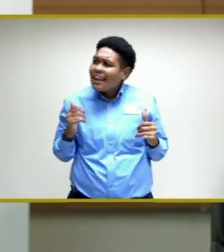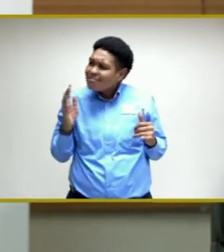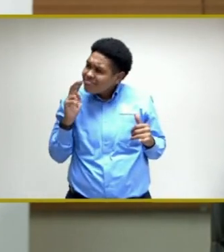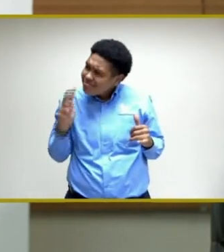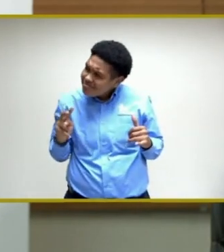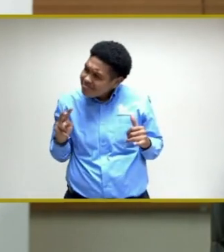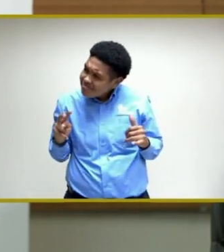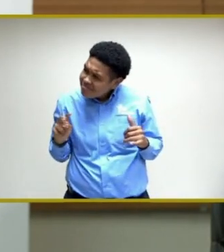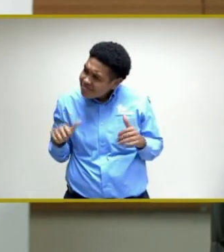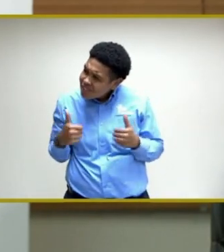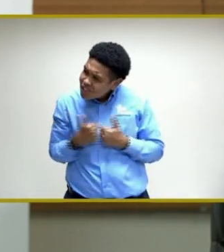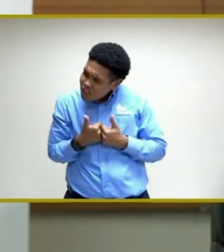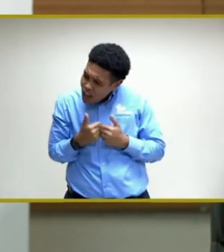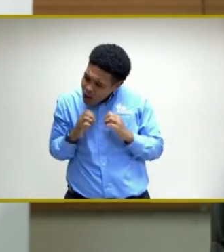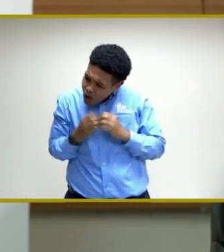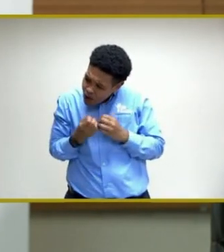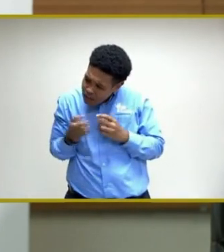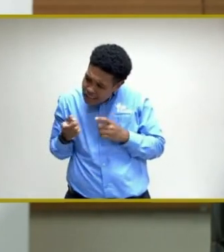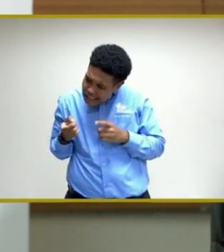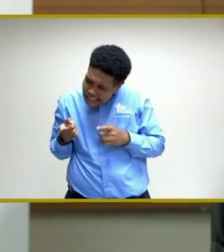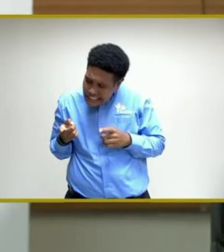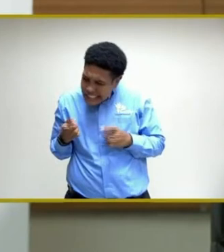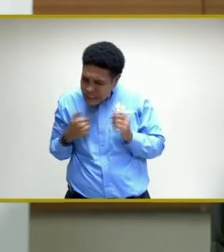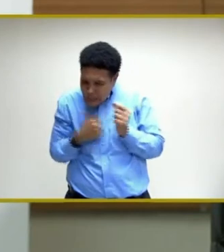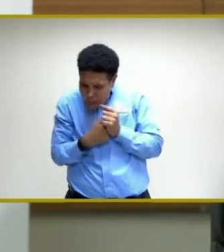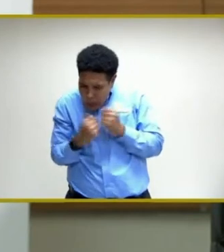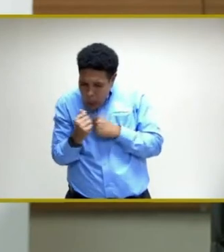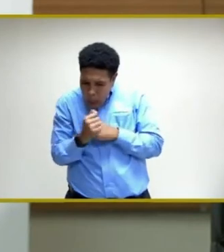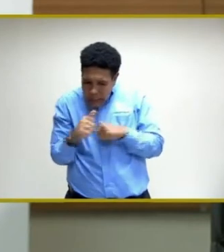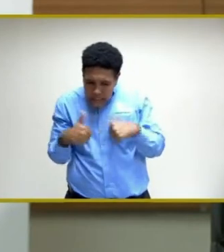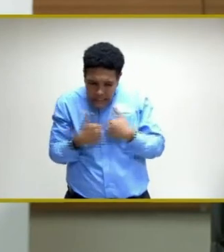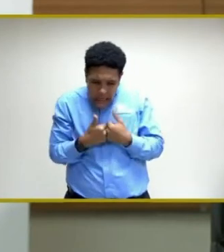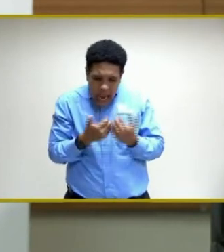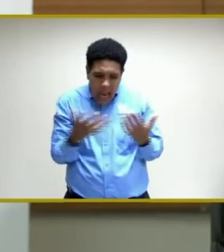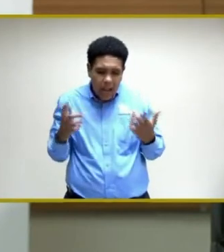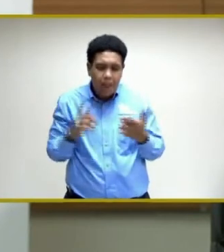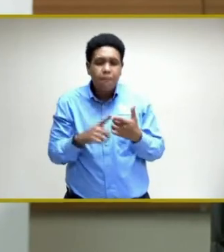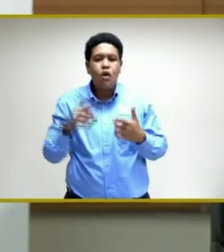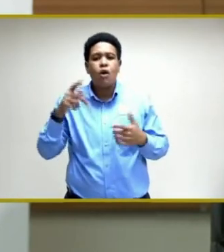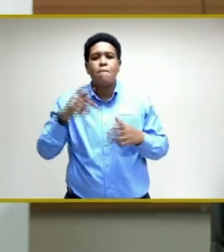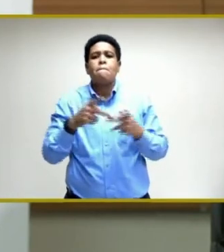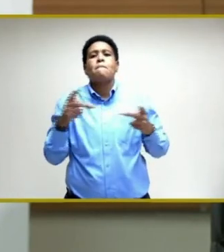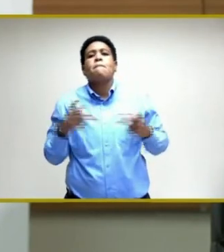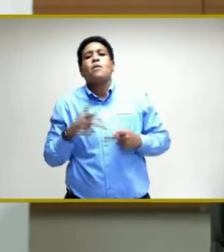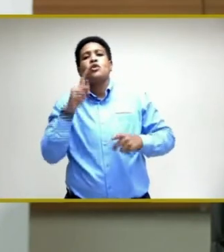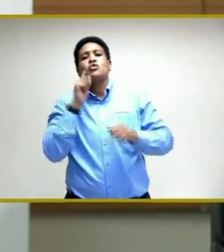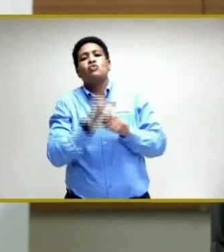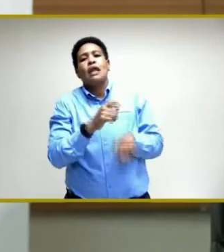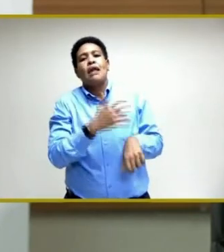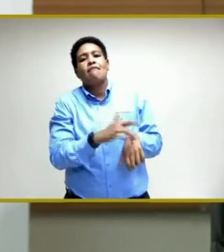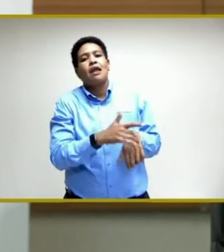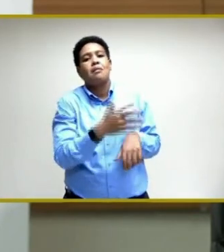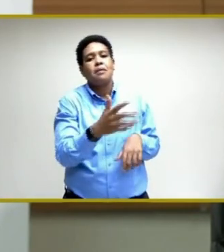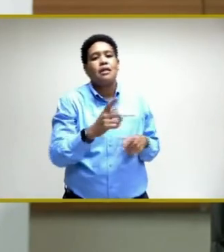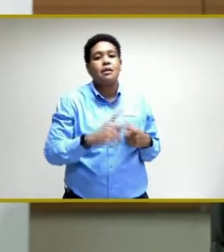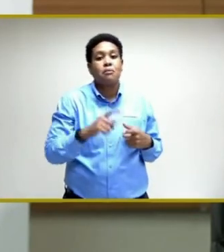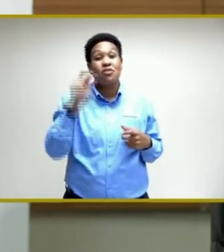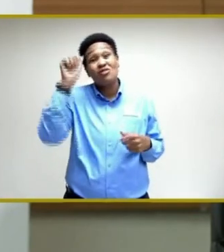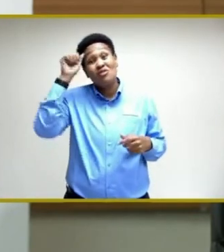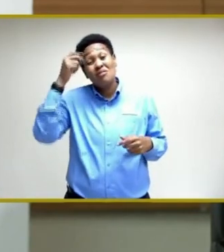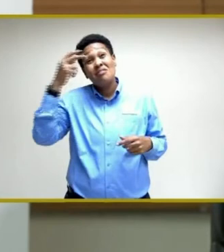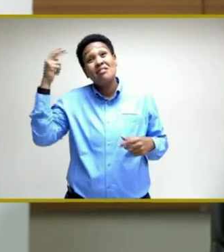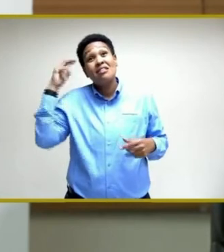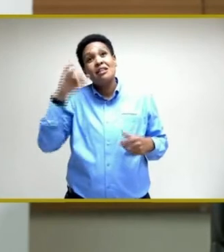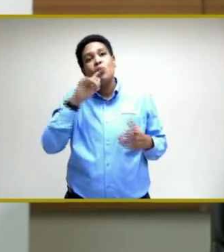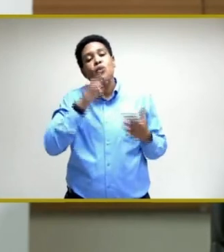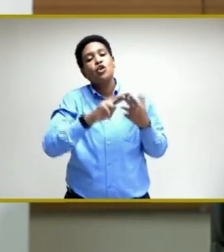of the organization, the structure of the organization, and the posts that are available, and reconciling that with the numbers that